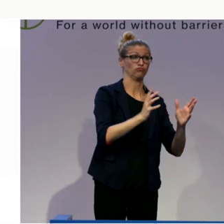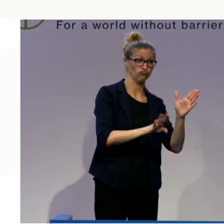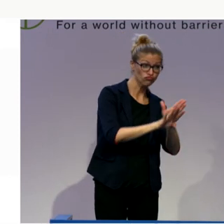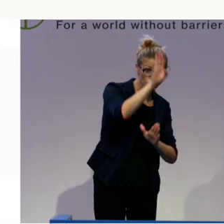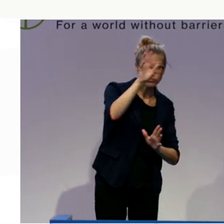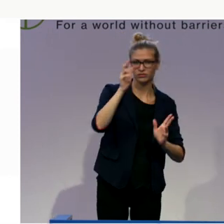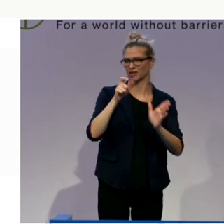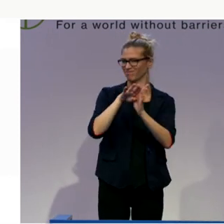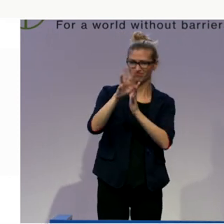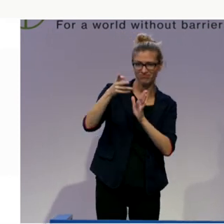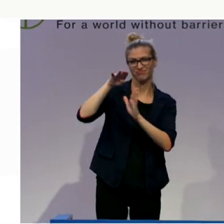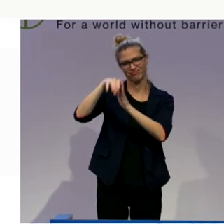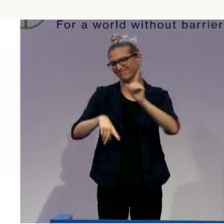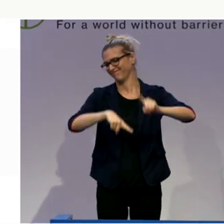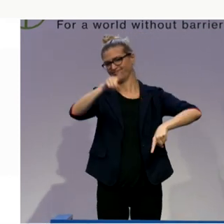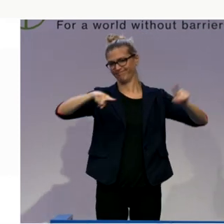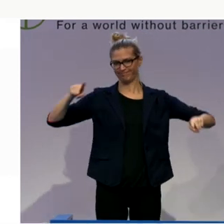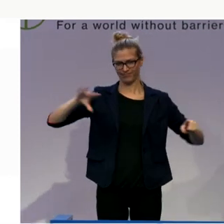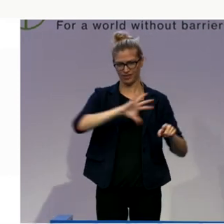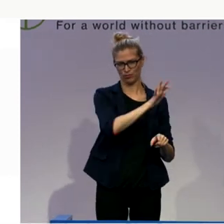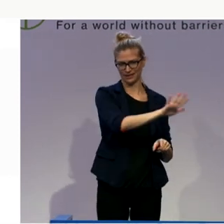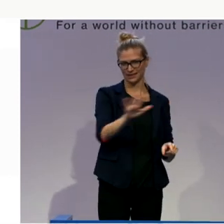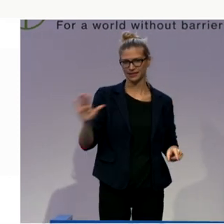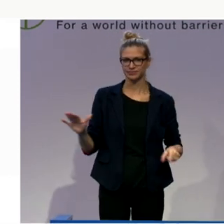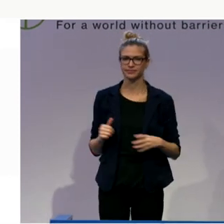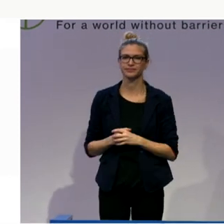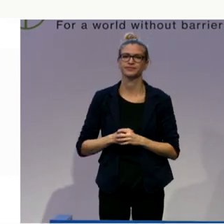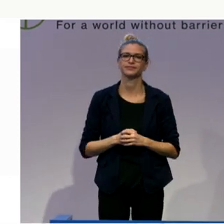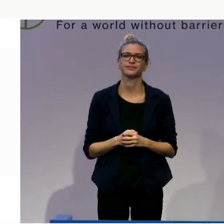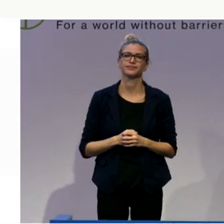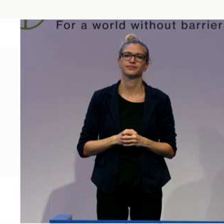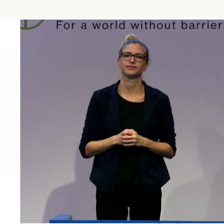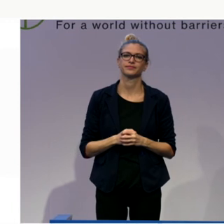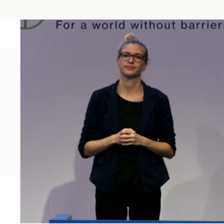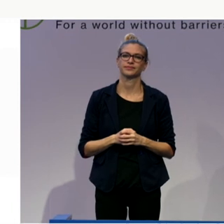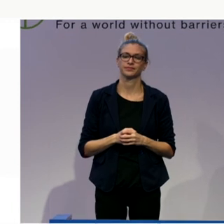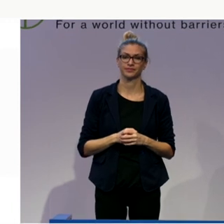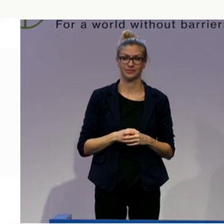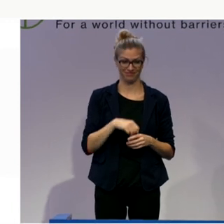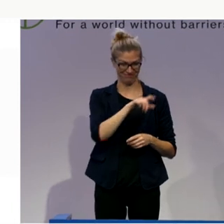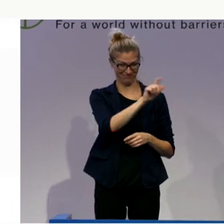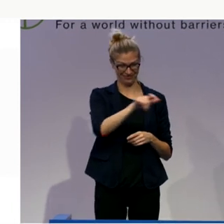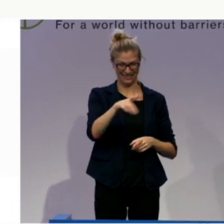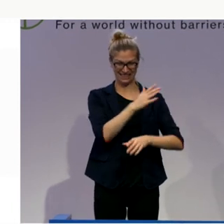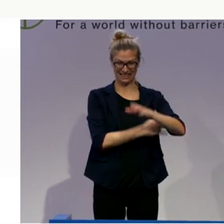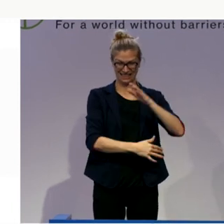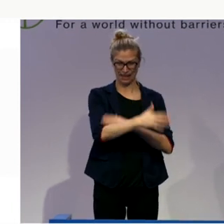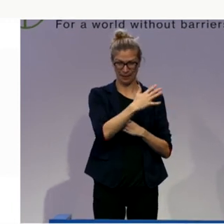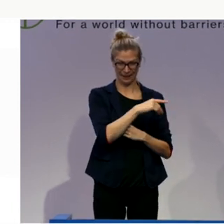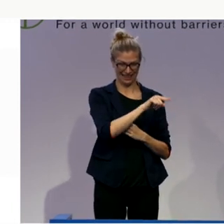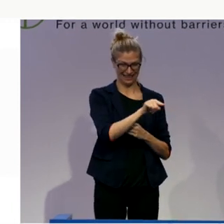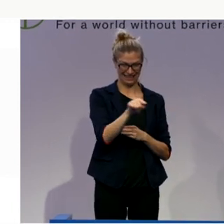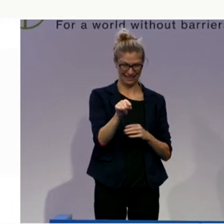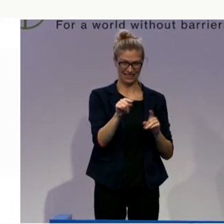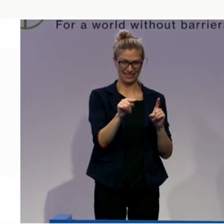assessment of the needs of support of any person with disabilities and how you can do it. You will do